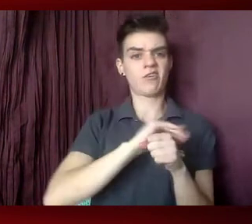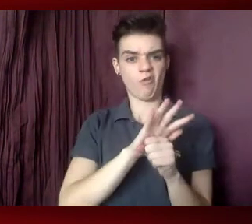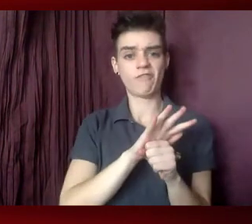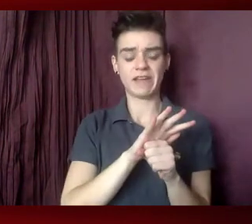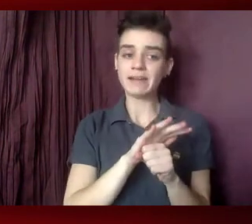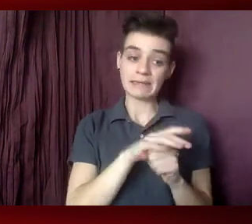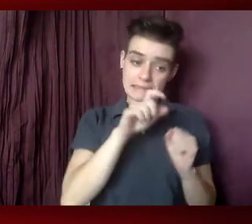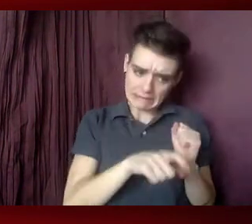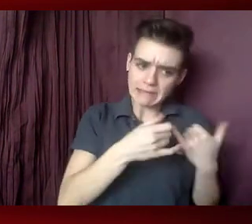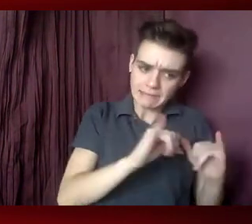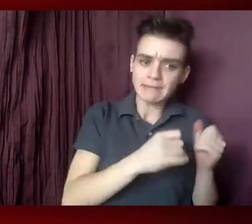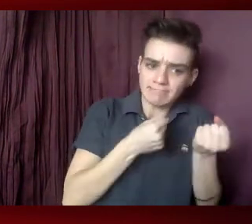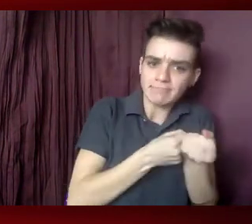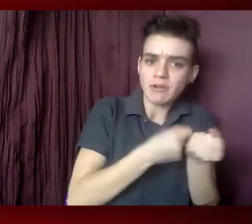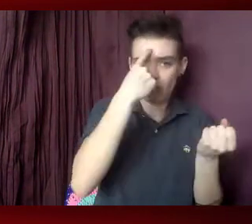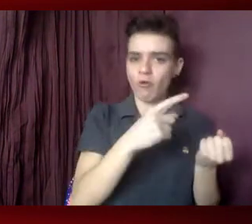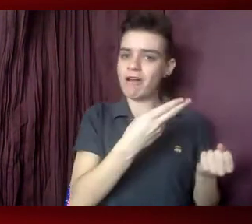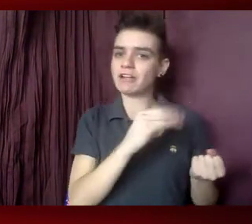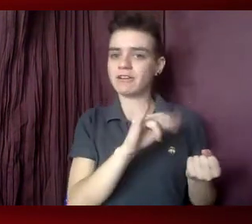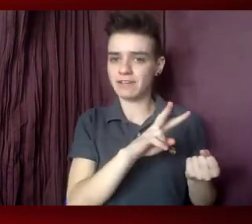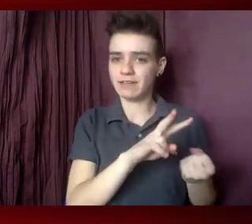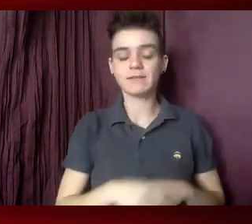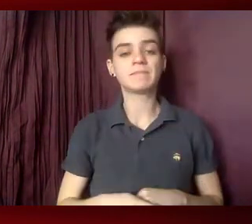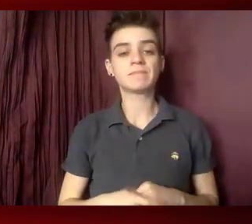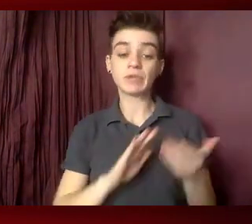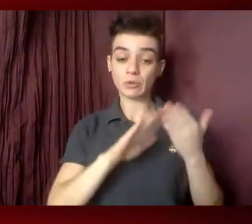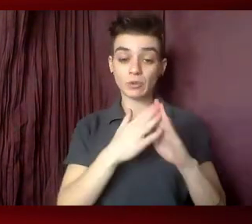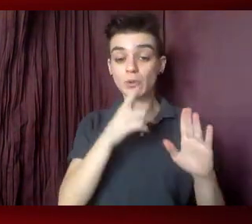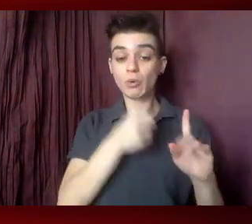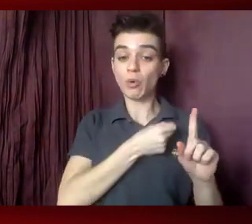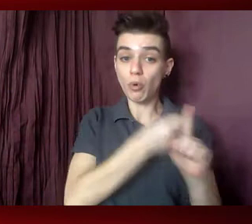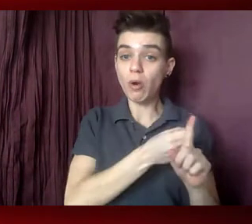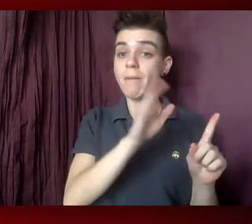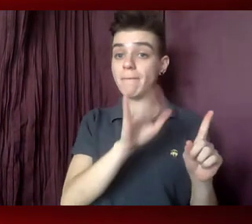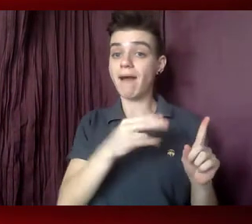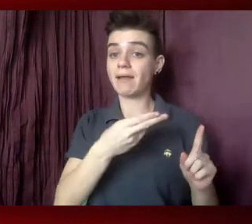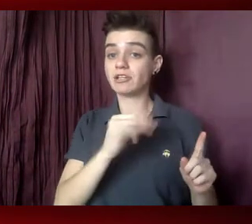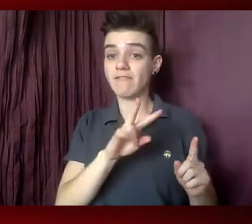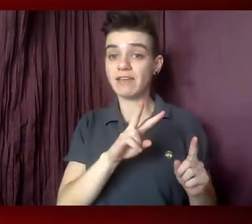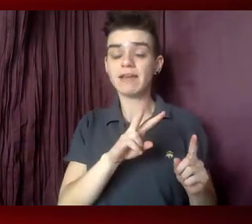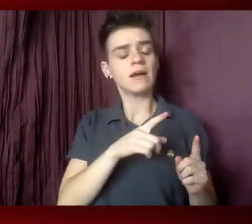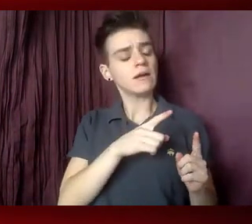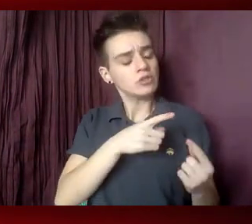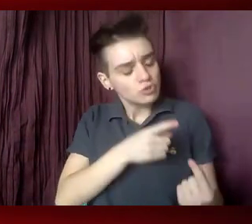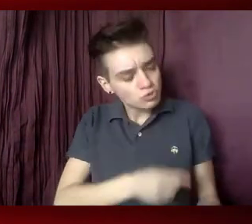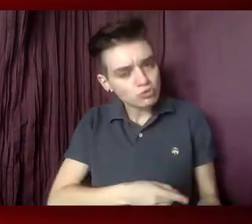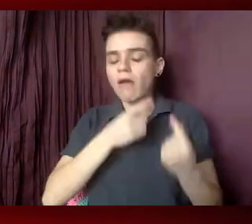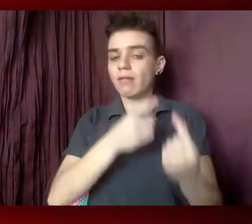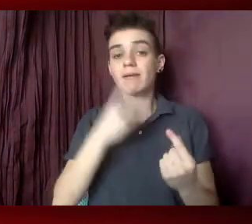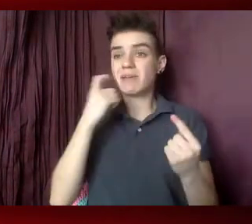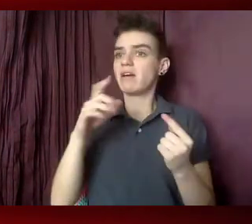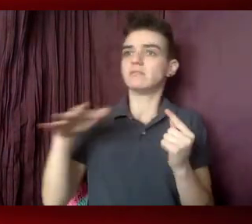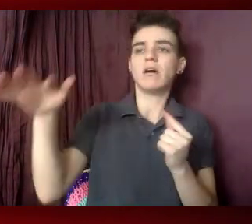advocacy has never been greater. Communities impacted by HIV are struggling under the burden of a public health crisis